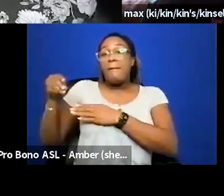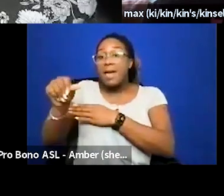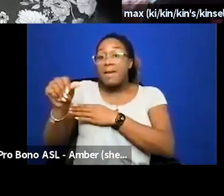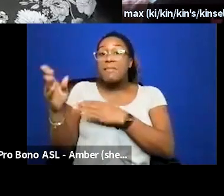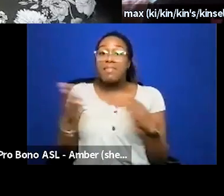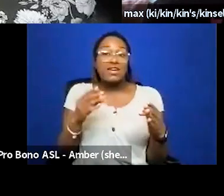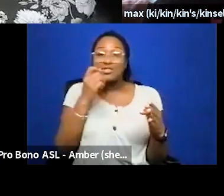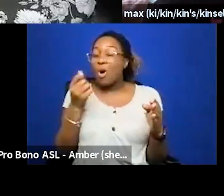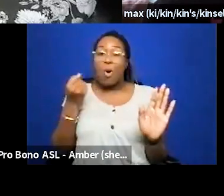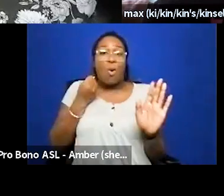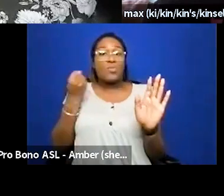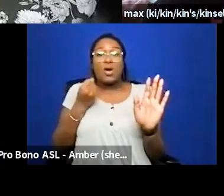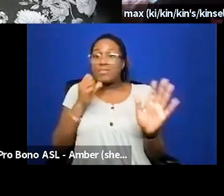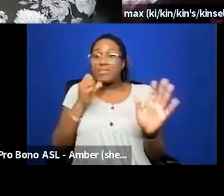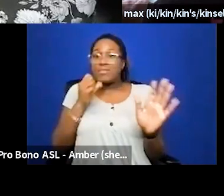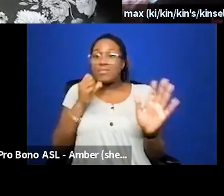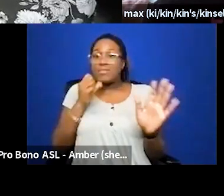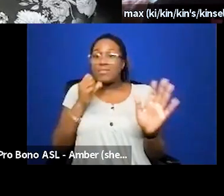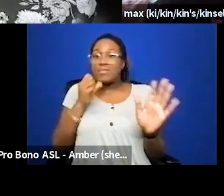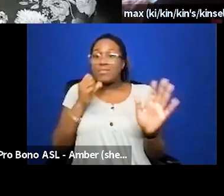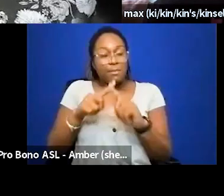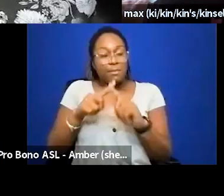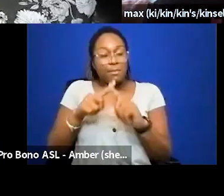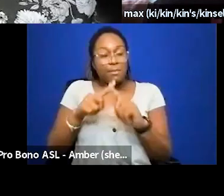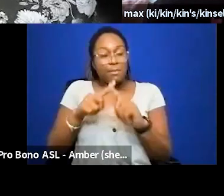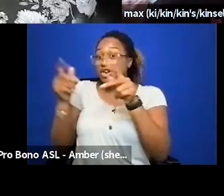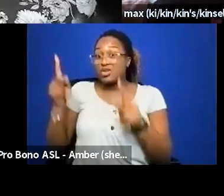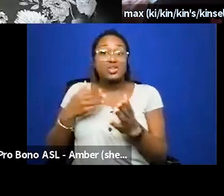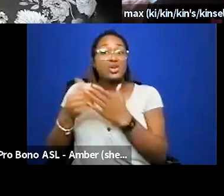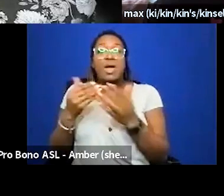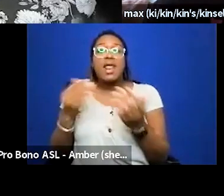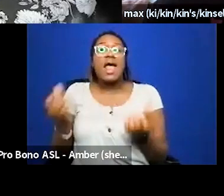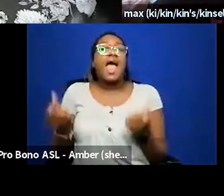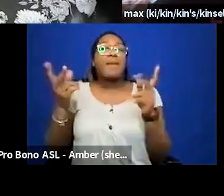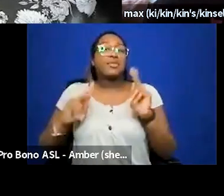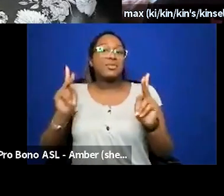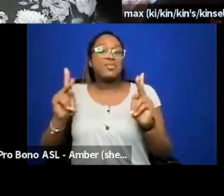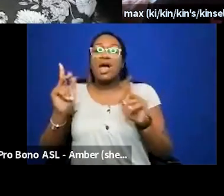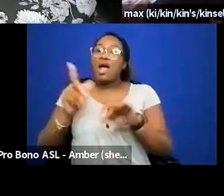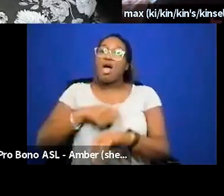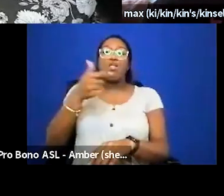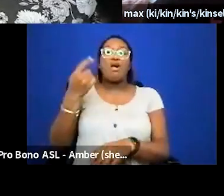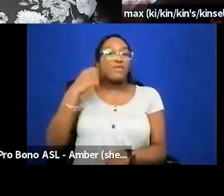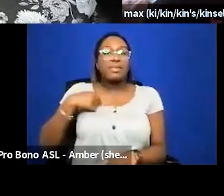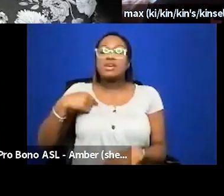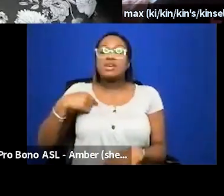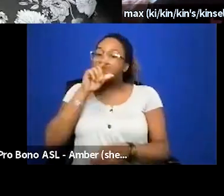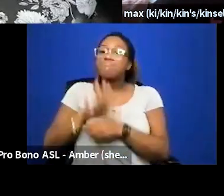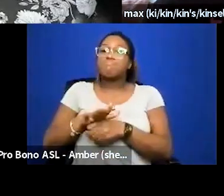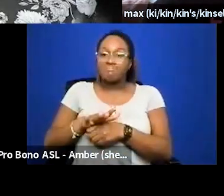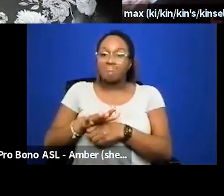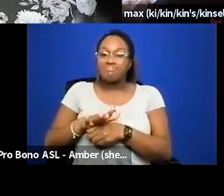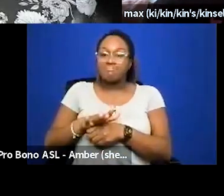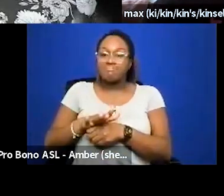matched um i'm not matching your donations but i'll give one dollar for every donation no matter how many people do that and how long it takes me to fulfill that promise if you all